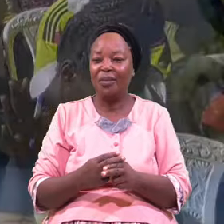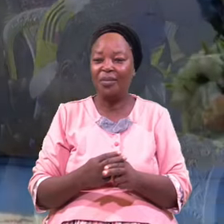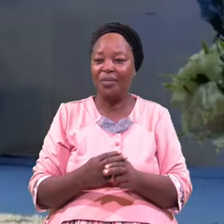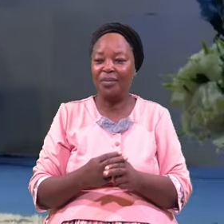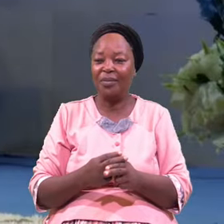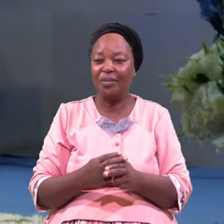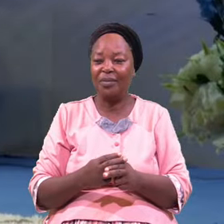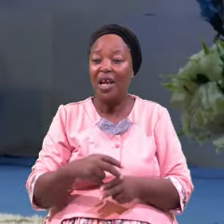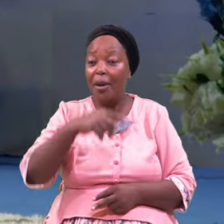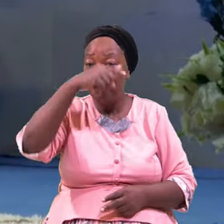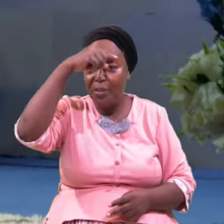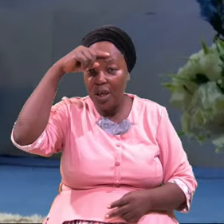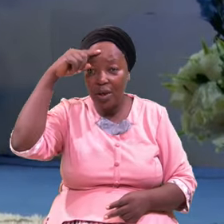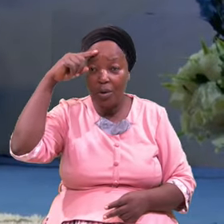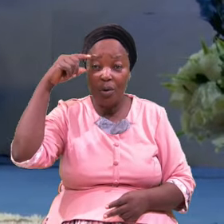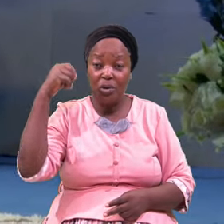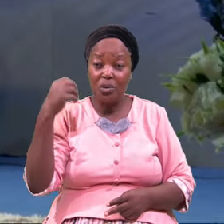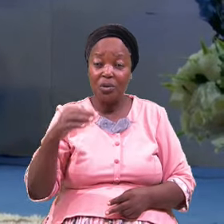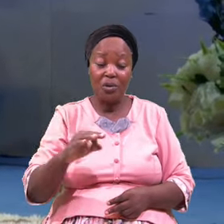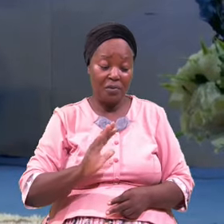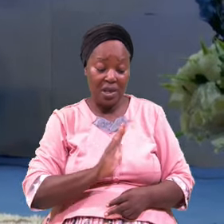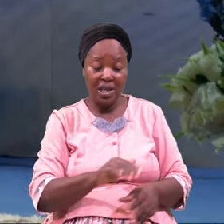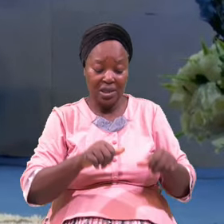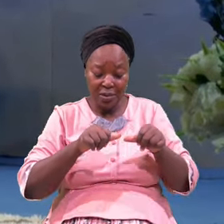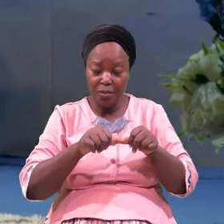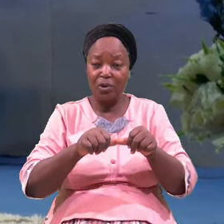Because Of His Opportunity